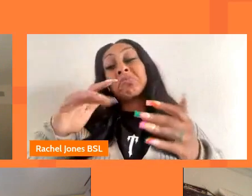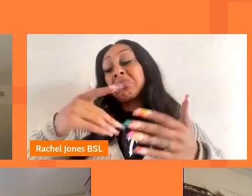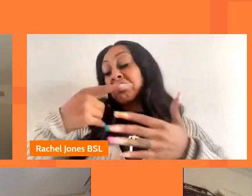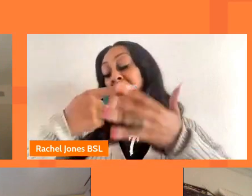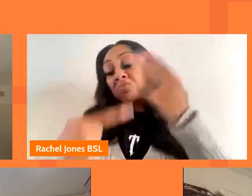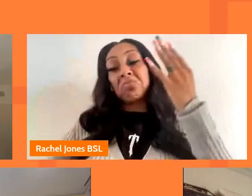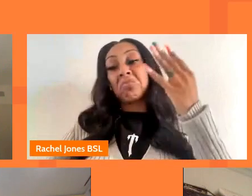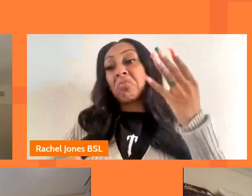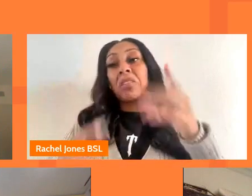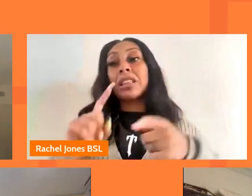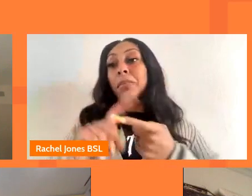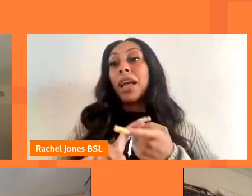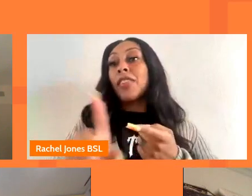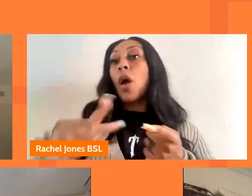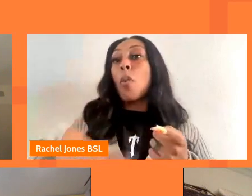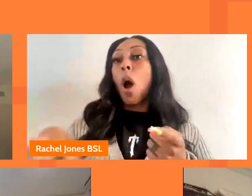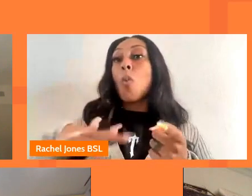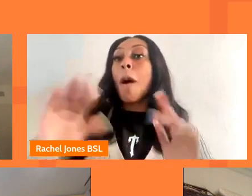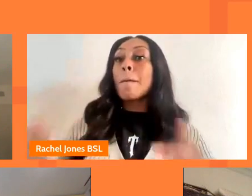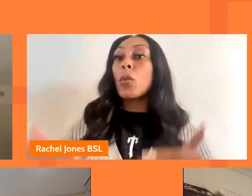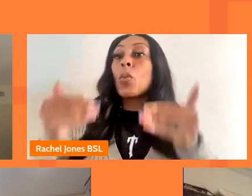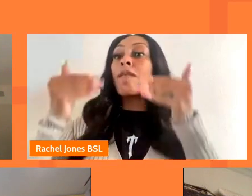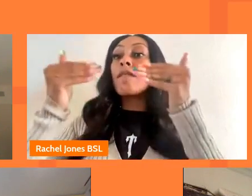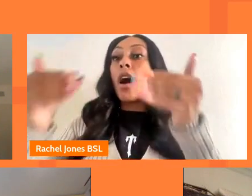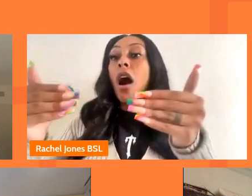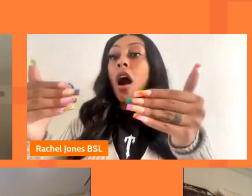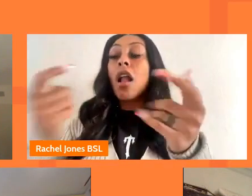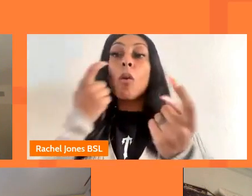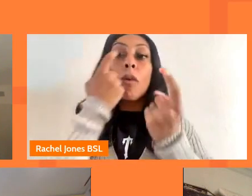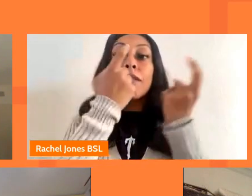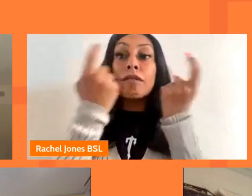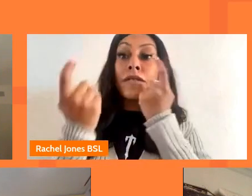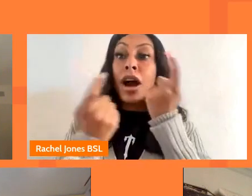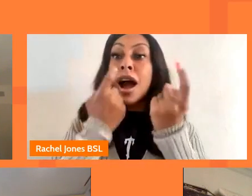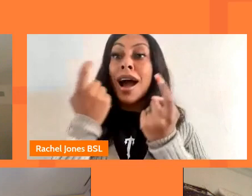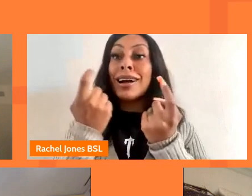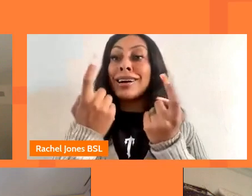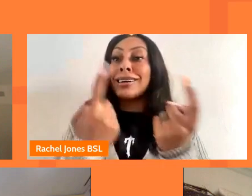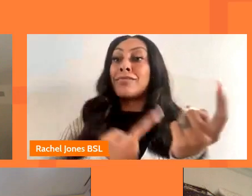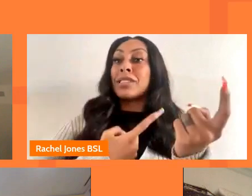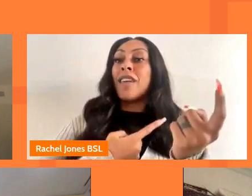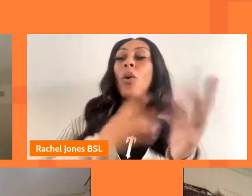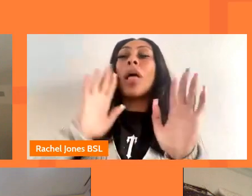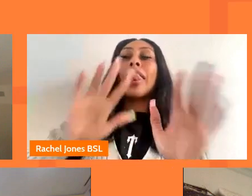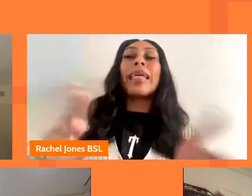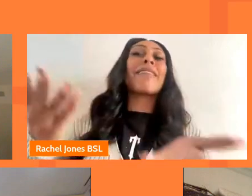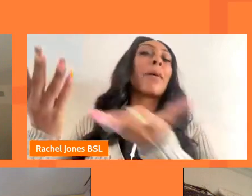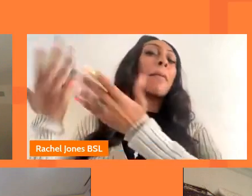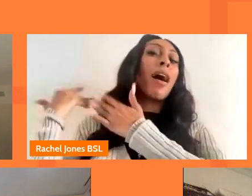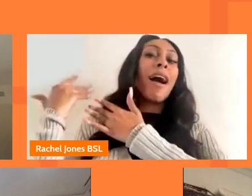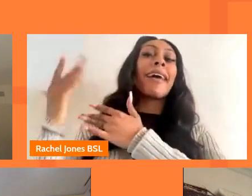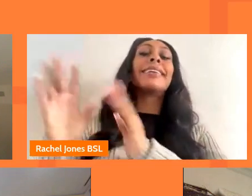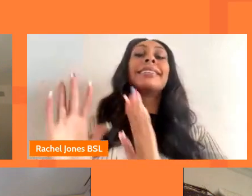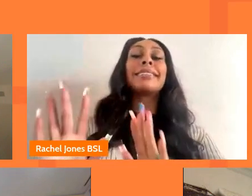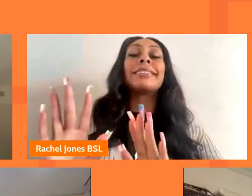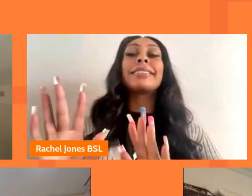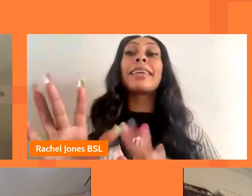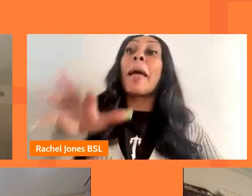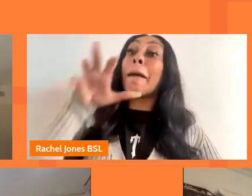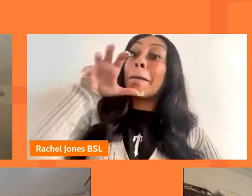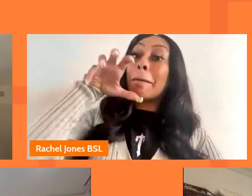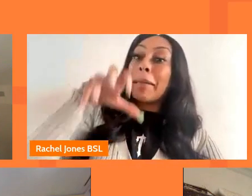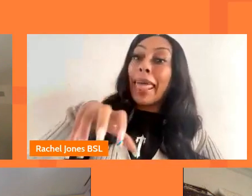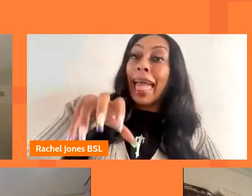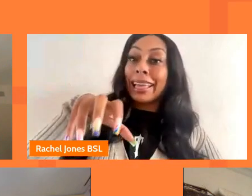they are looking to move on or are finding themselves or are leaving something behind or whatever it might happen to be and place is an